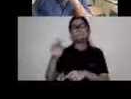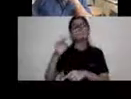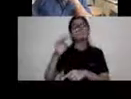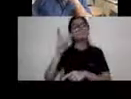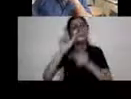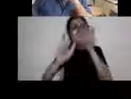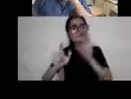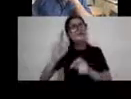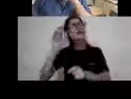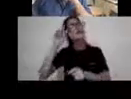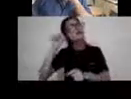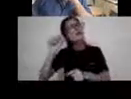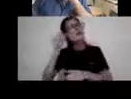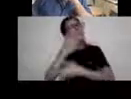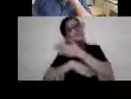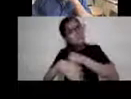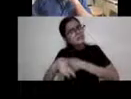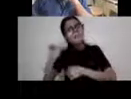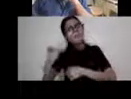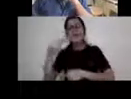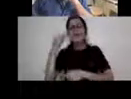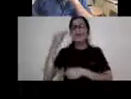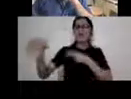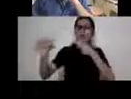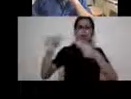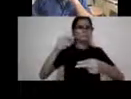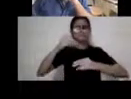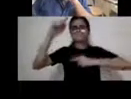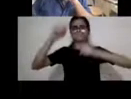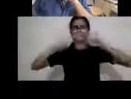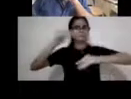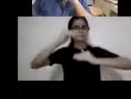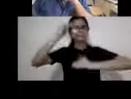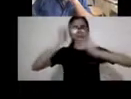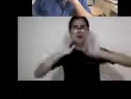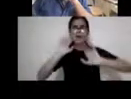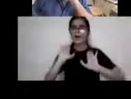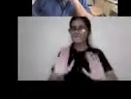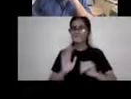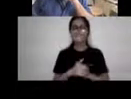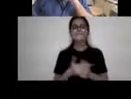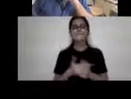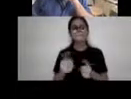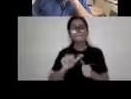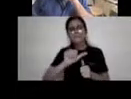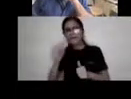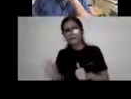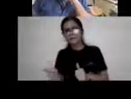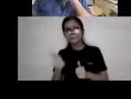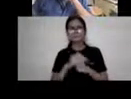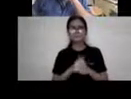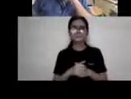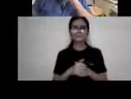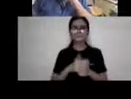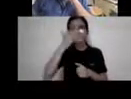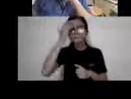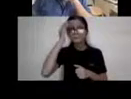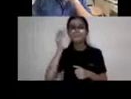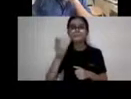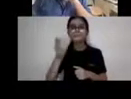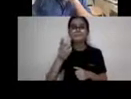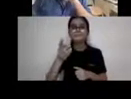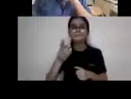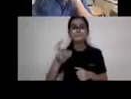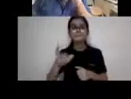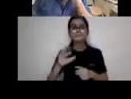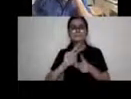as disabled and therefore they were discriminated against. Um, here's another shot of, of the, uh, capital crawl